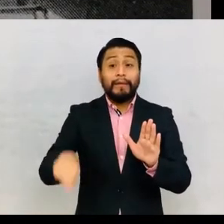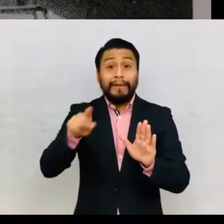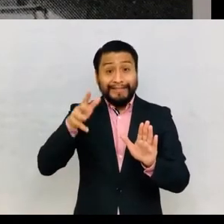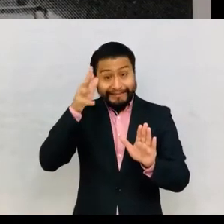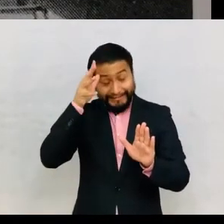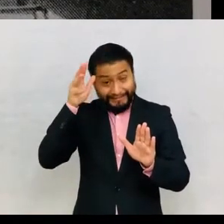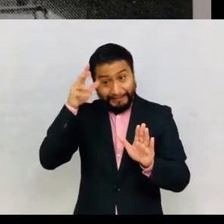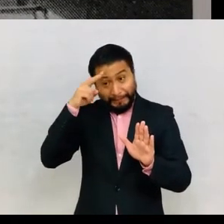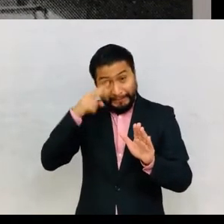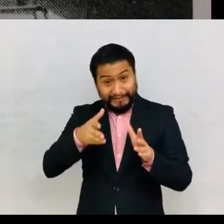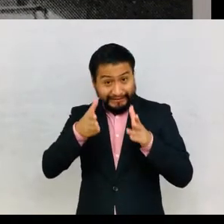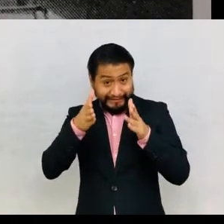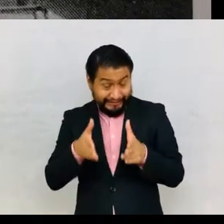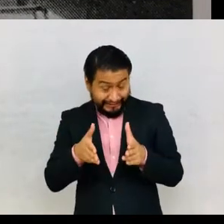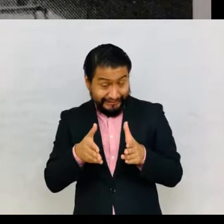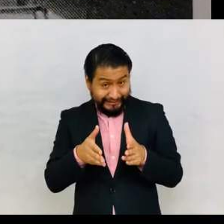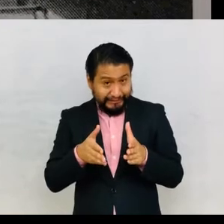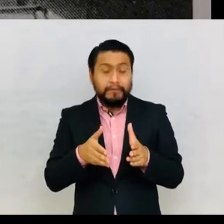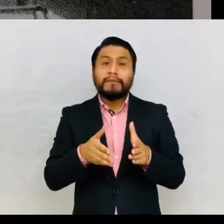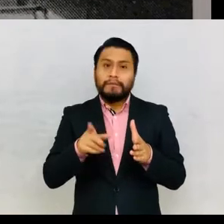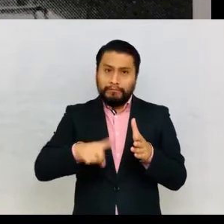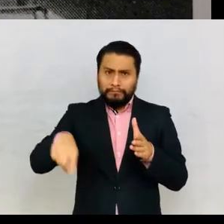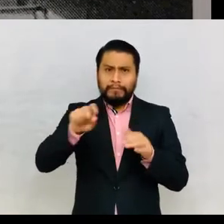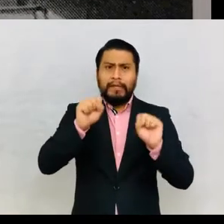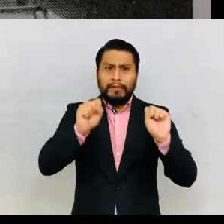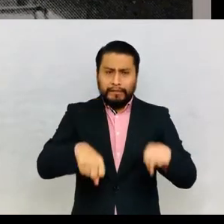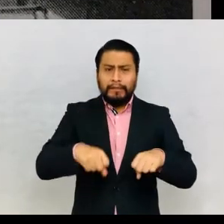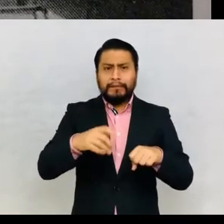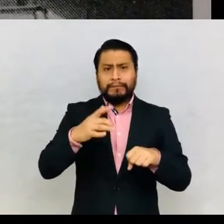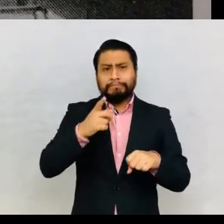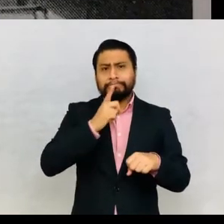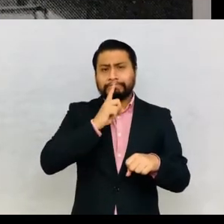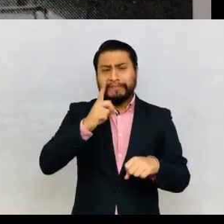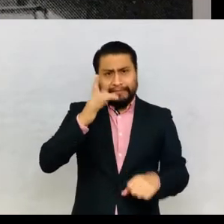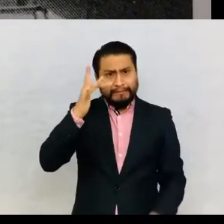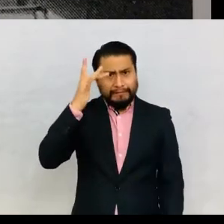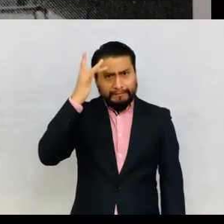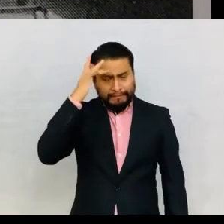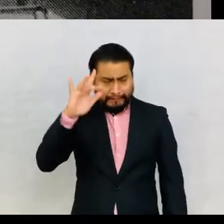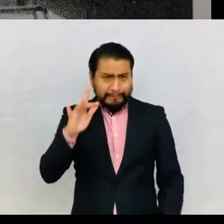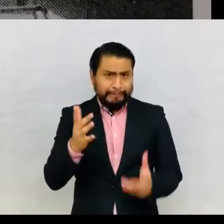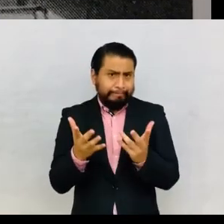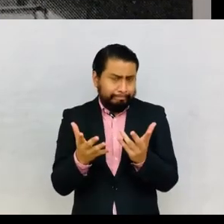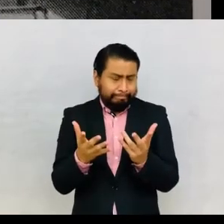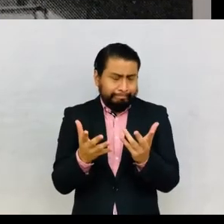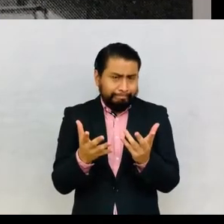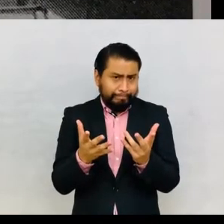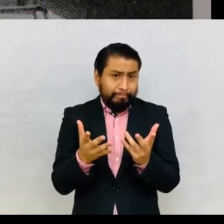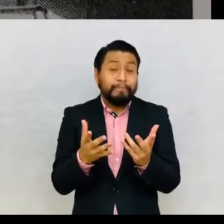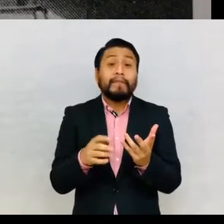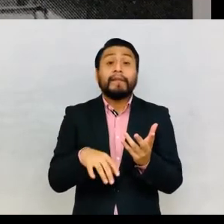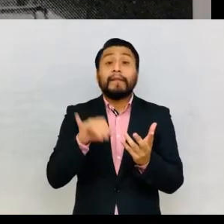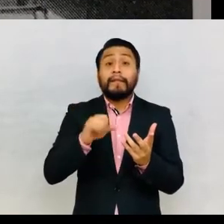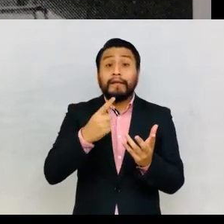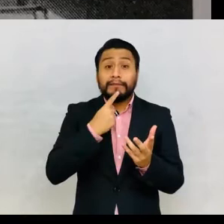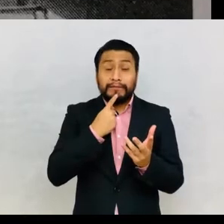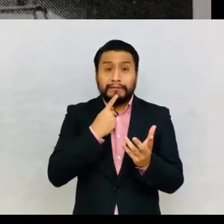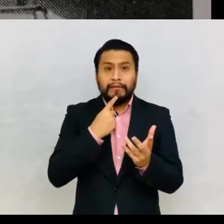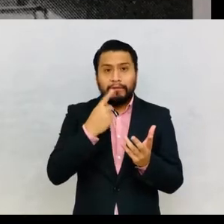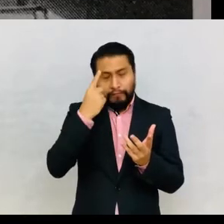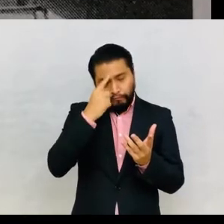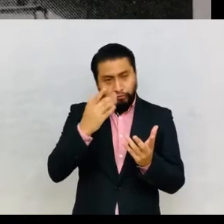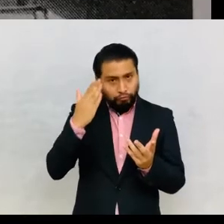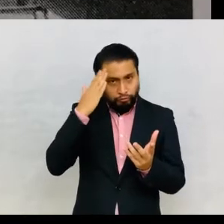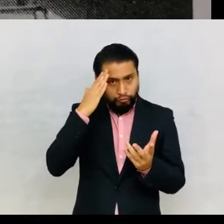indigenous Mexicans were intelligent, solidified the hierarchies that sought to